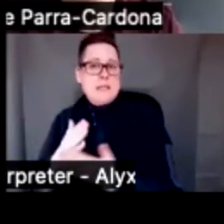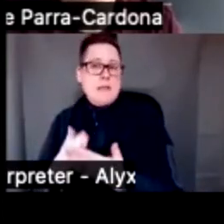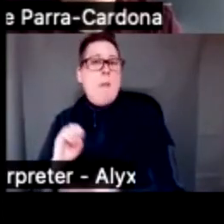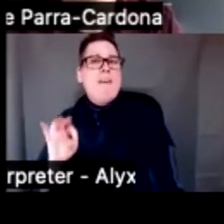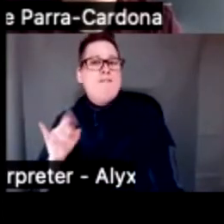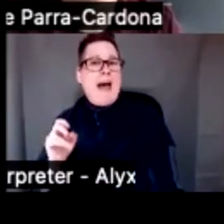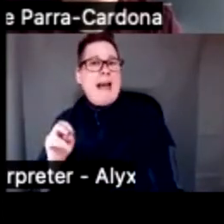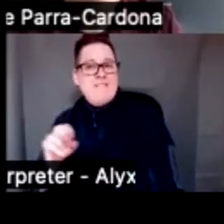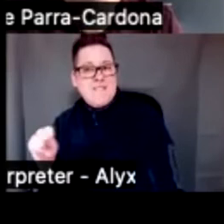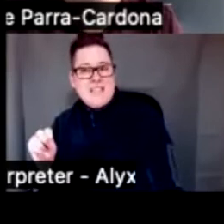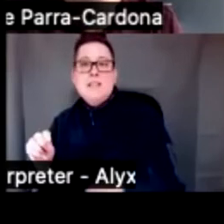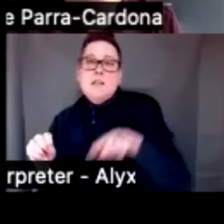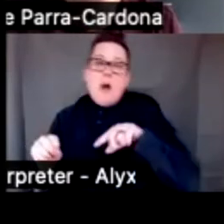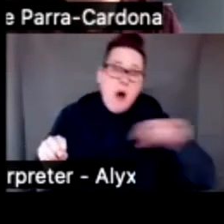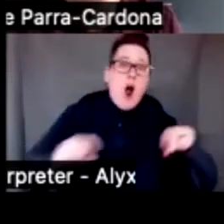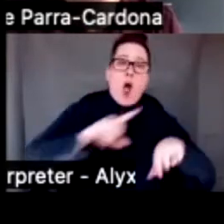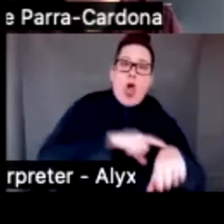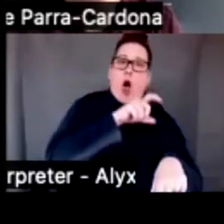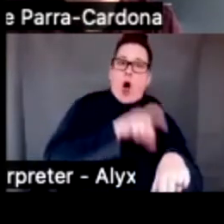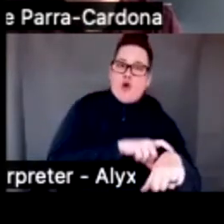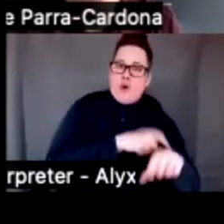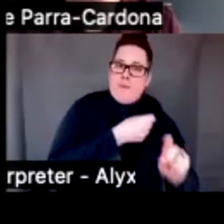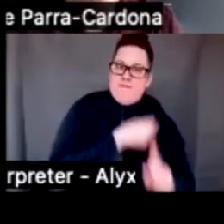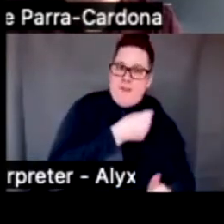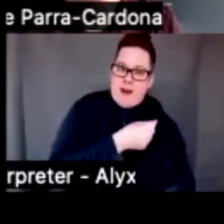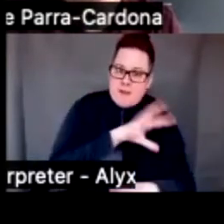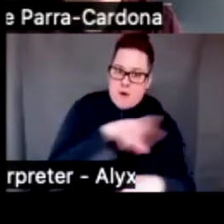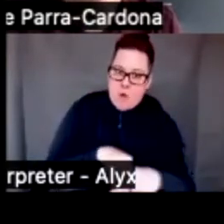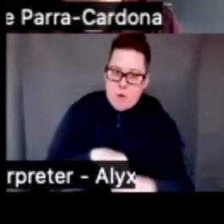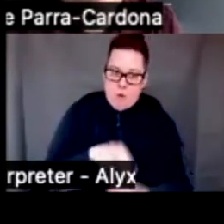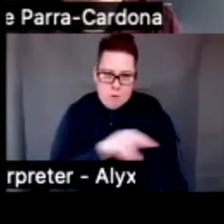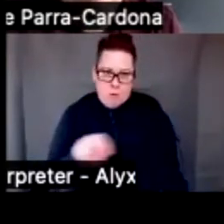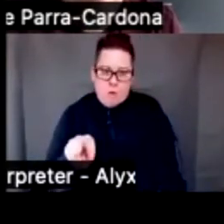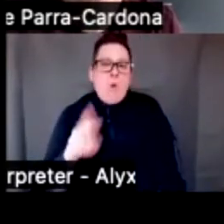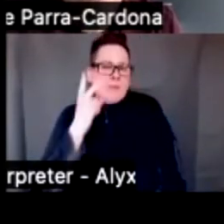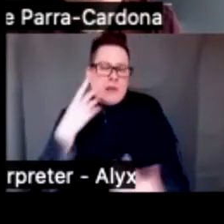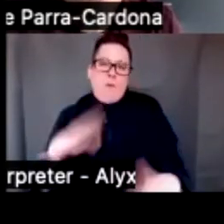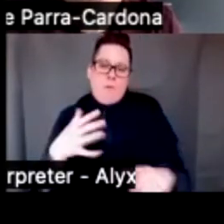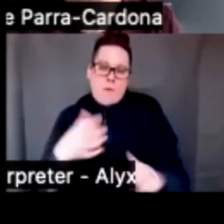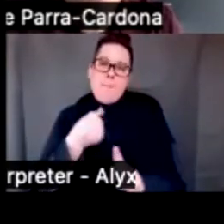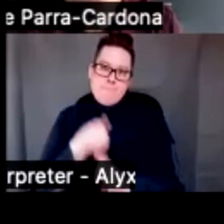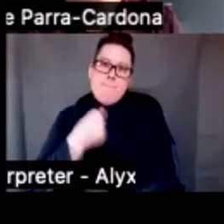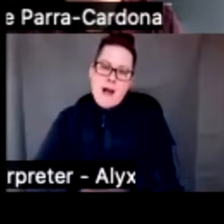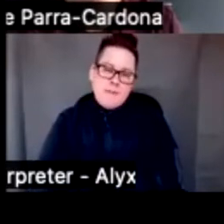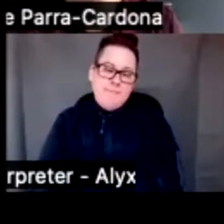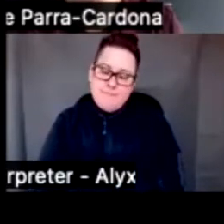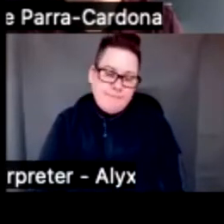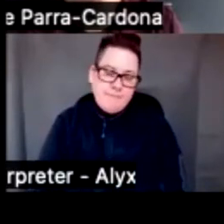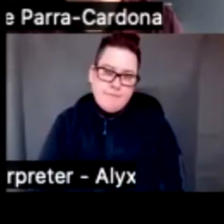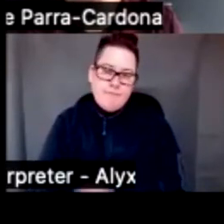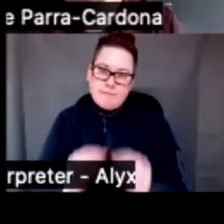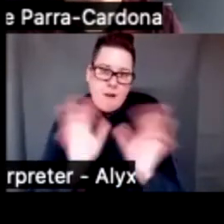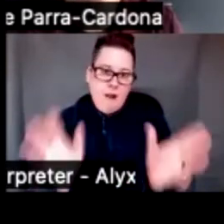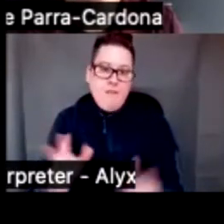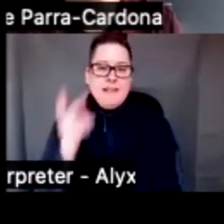but also the long-term effects. And what you see here is truly impactful. What you see here is that the